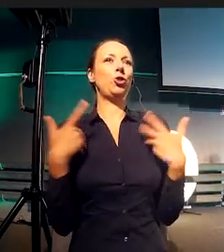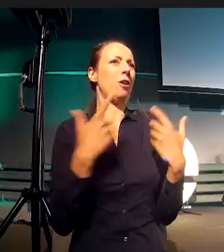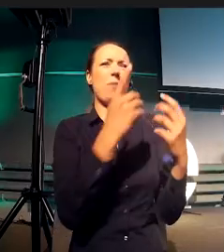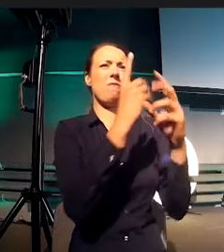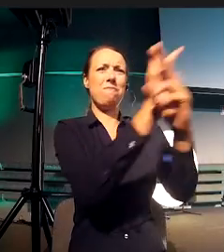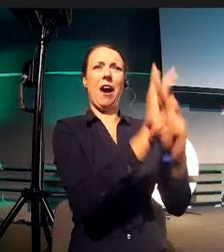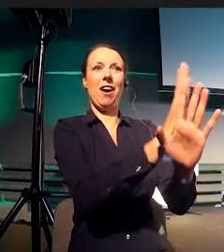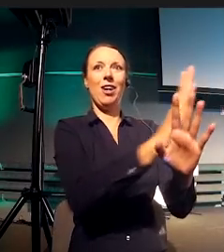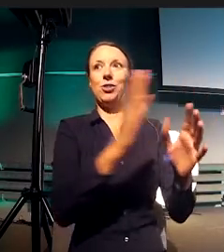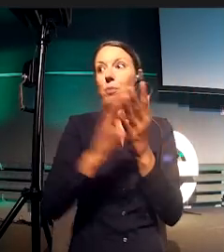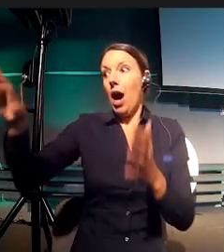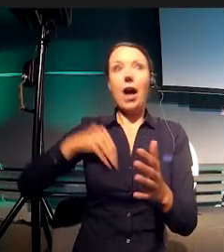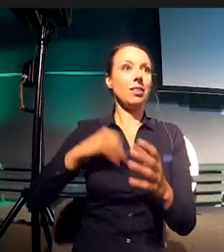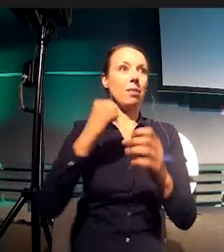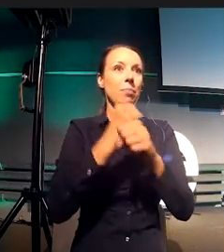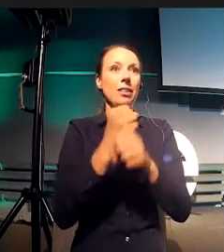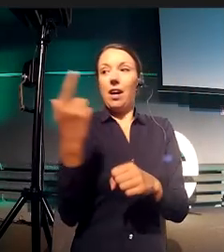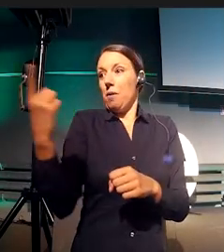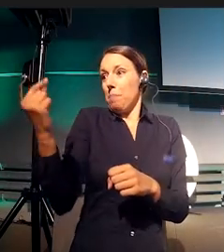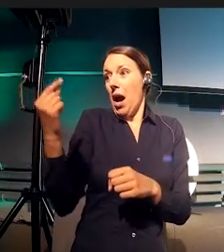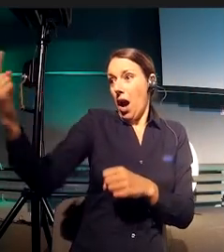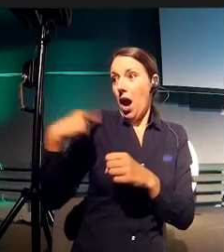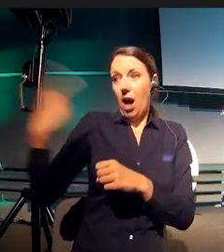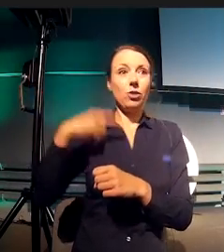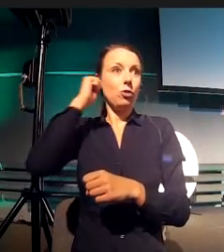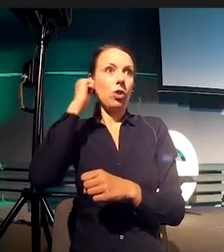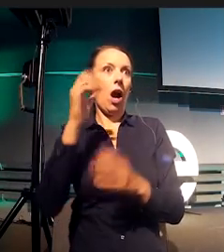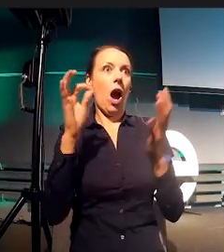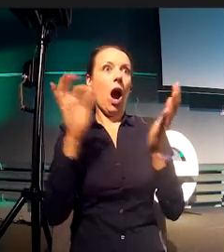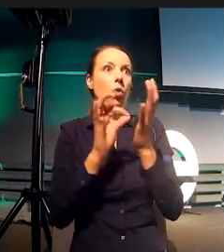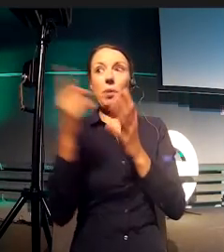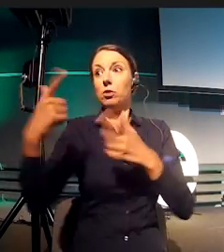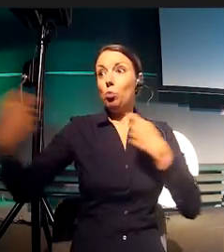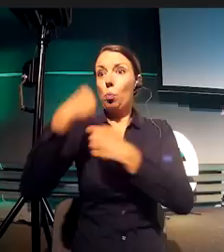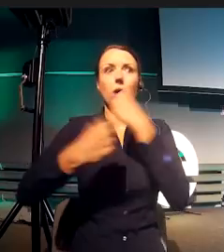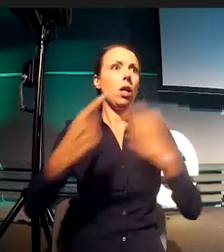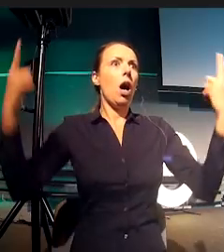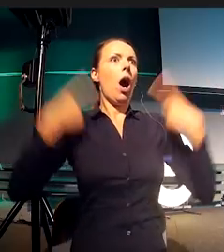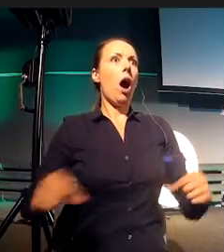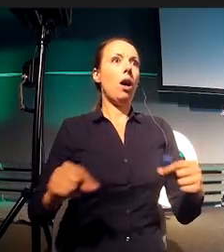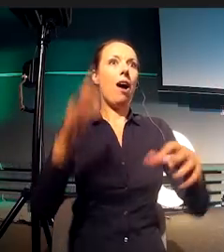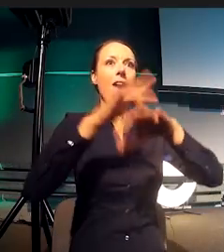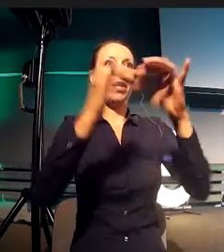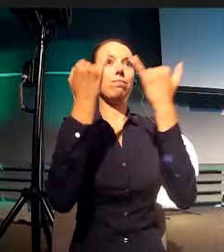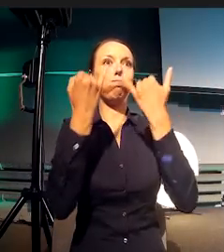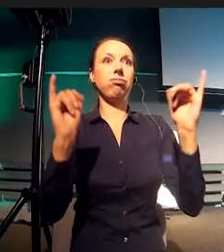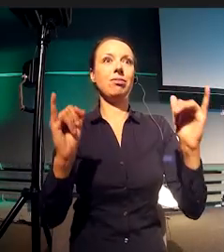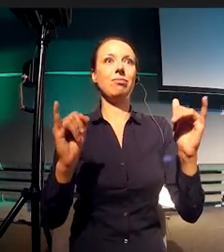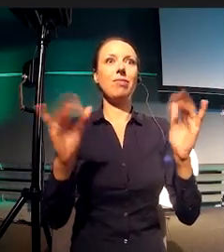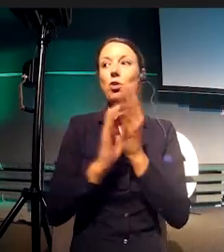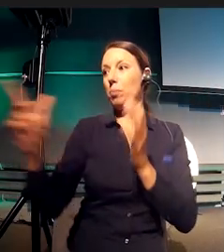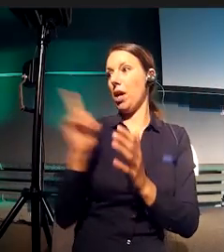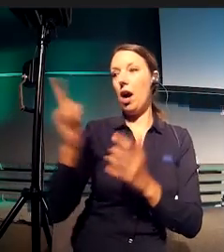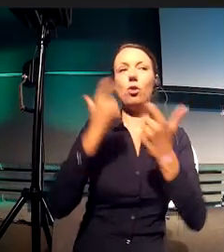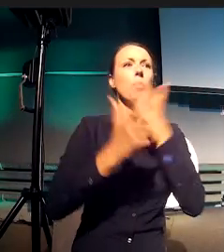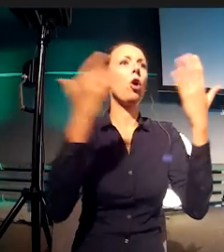And they turned it into something that was connecting different collages and making some new form of design. If you